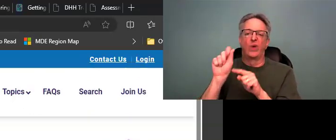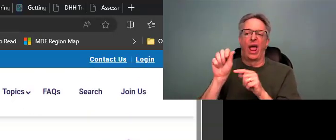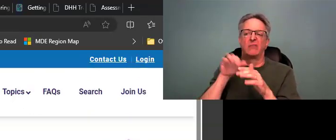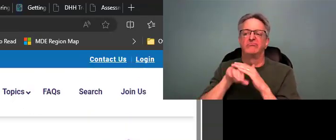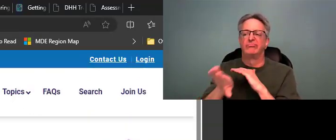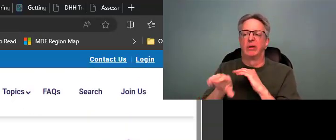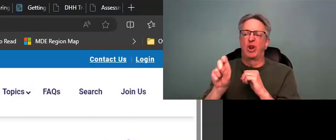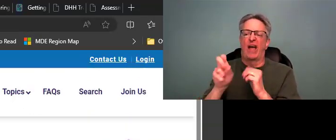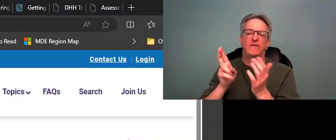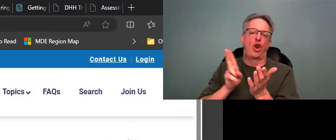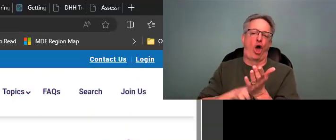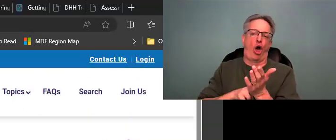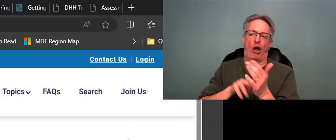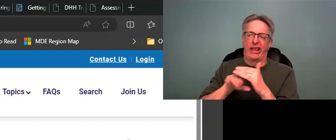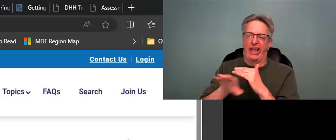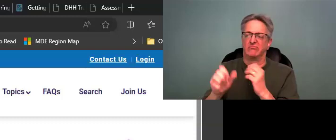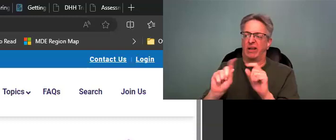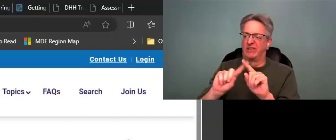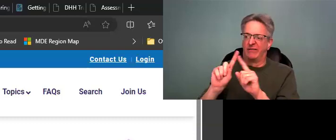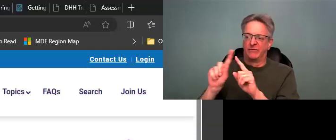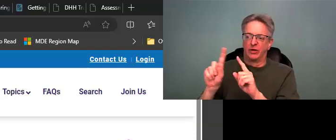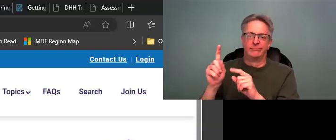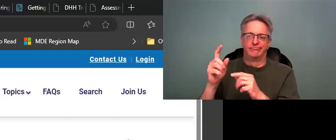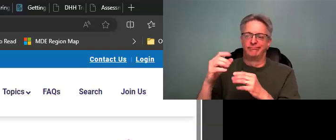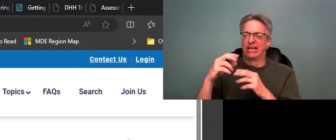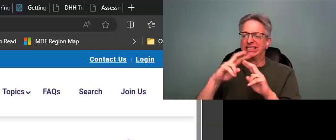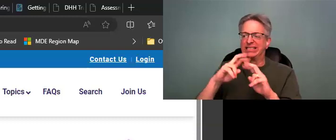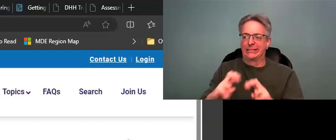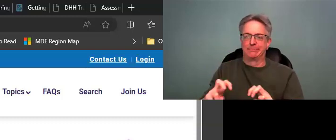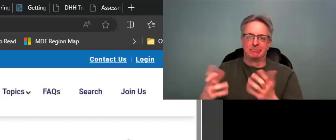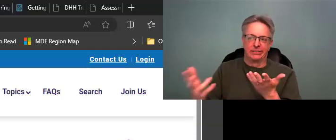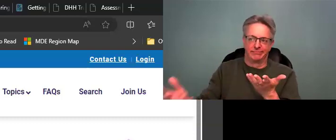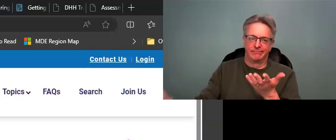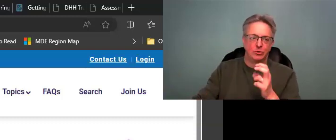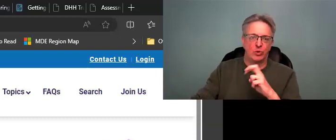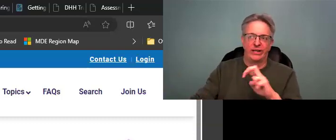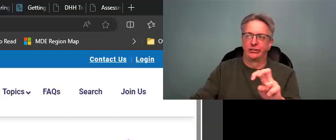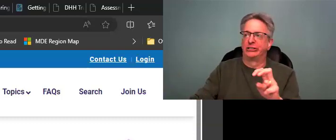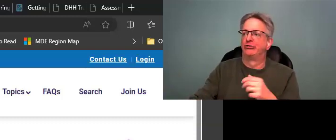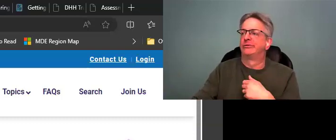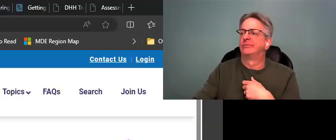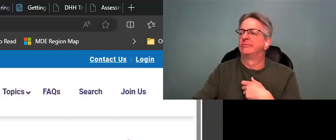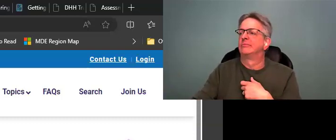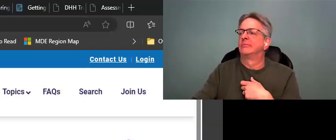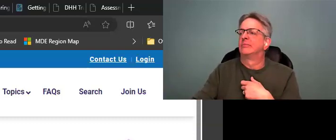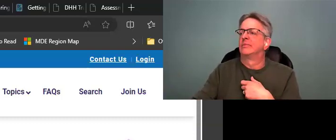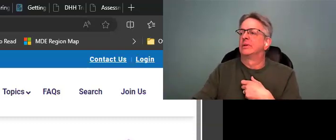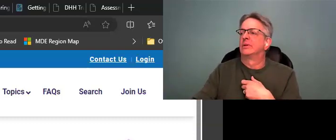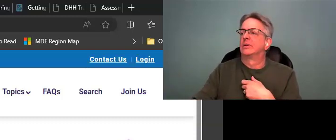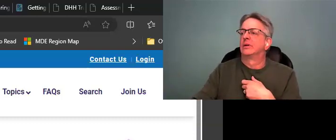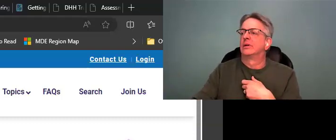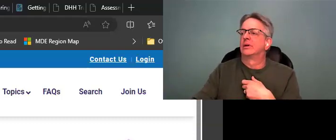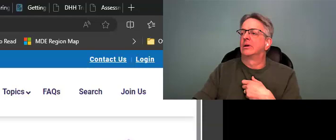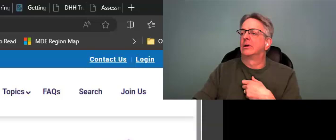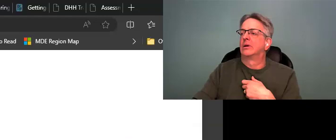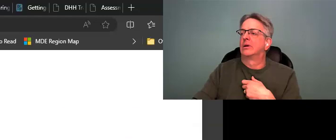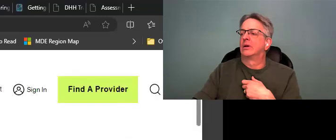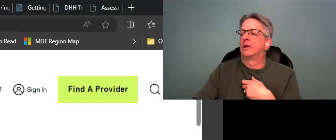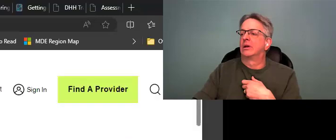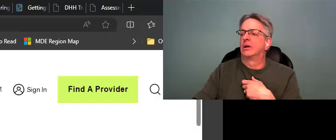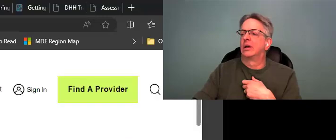And they have a toolkit here that's available on the website. You'd have to log in. There's a variety of assessments that are located in here.